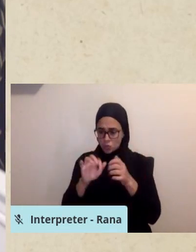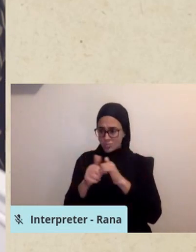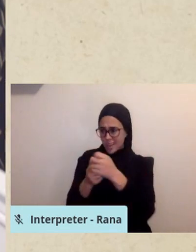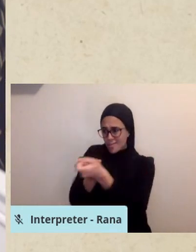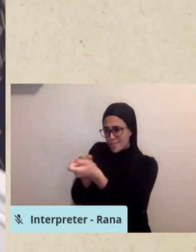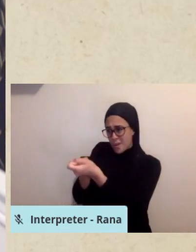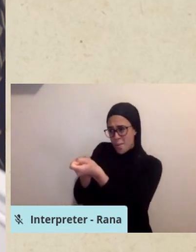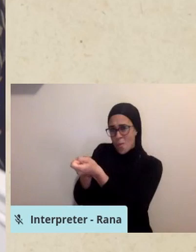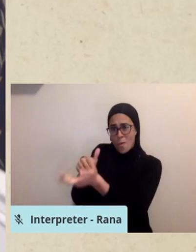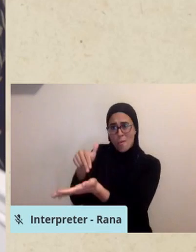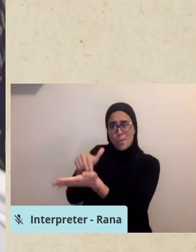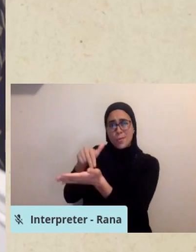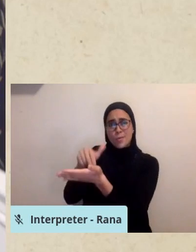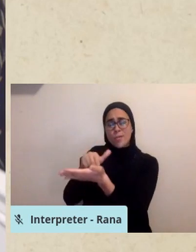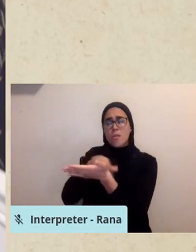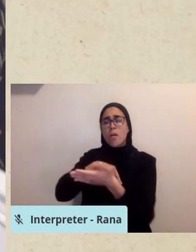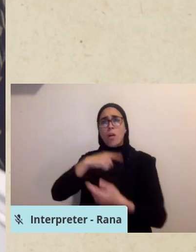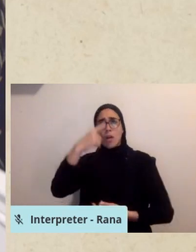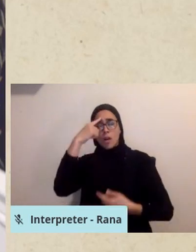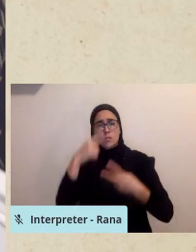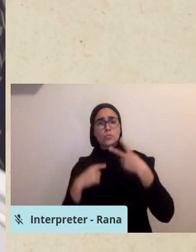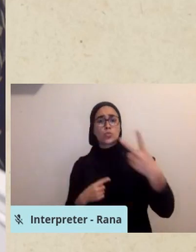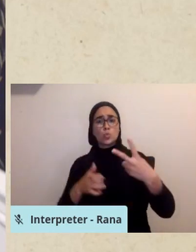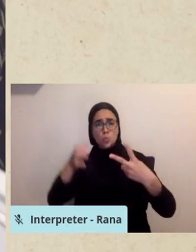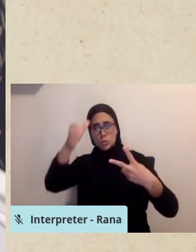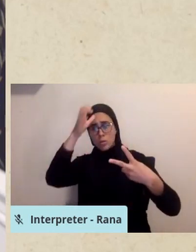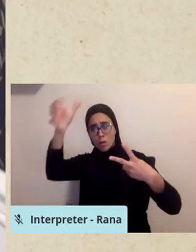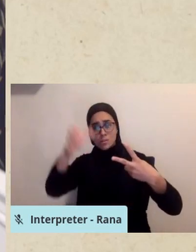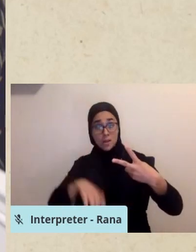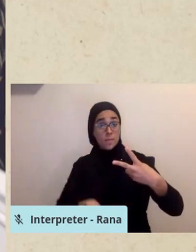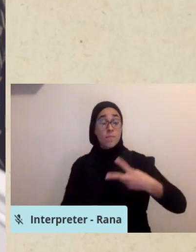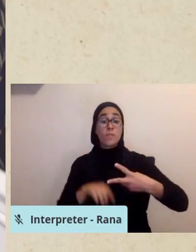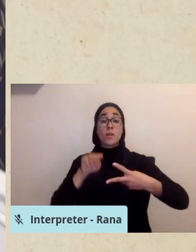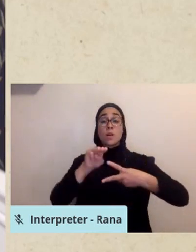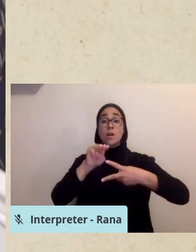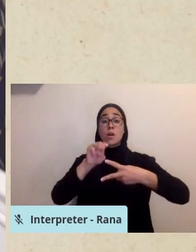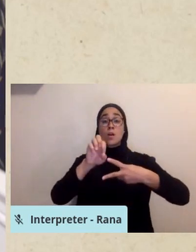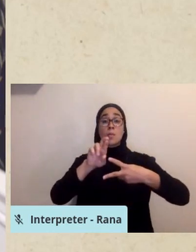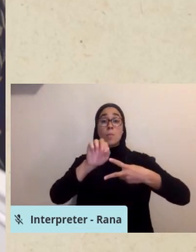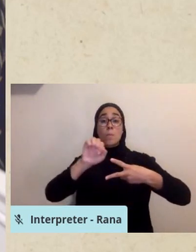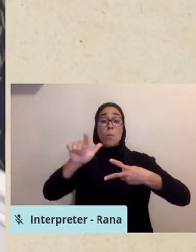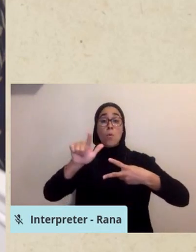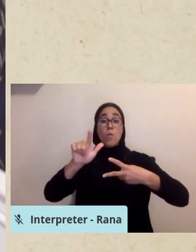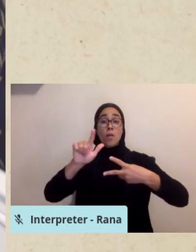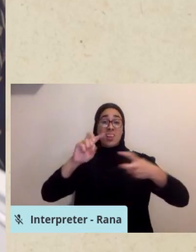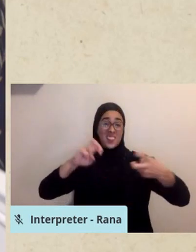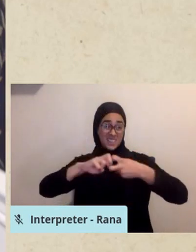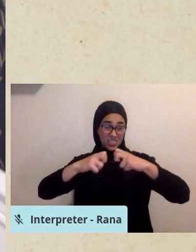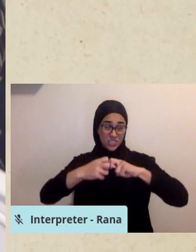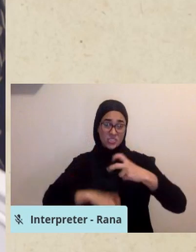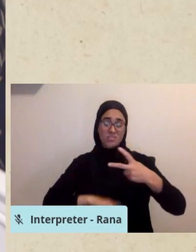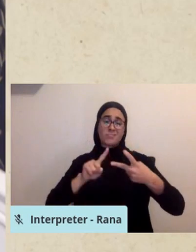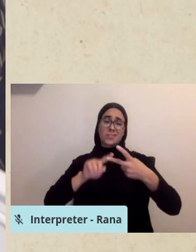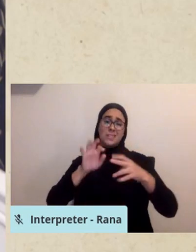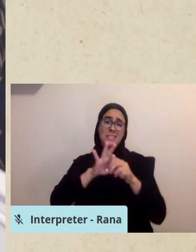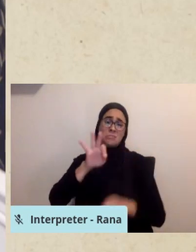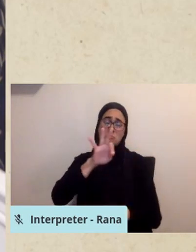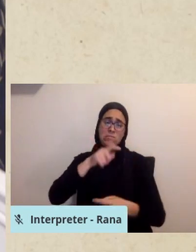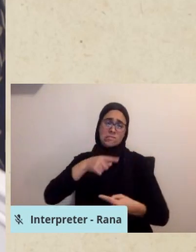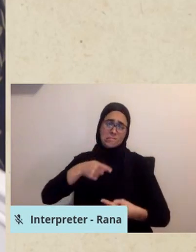two concepts came up, moral injury and spiritual distress. Now, moral injury,